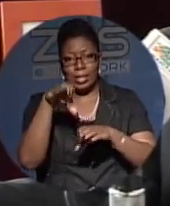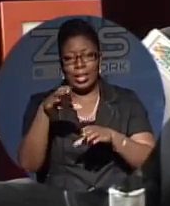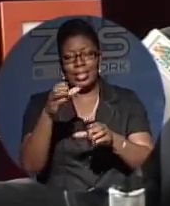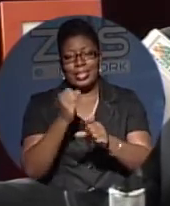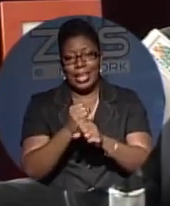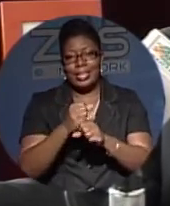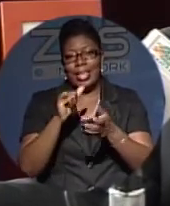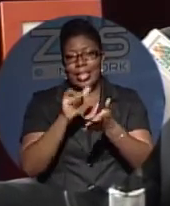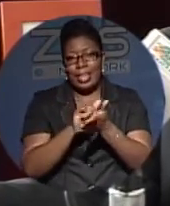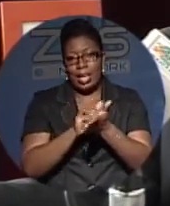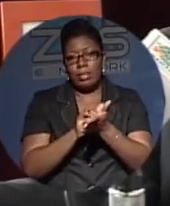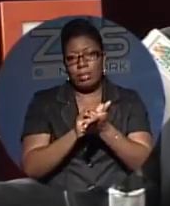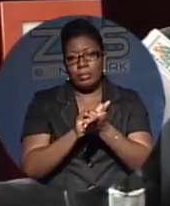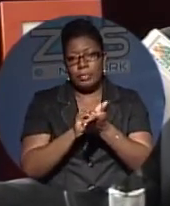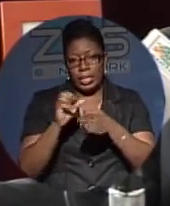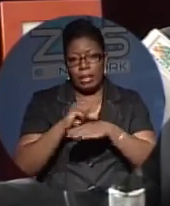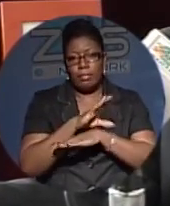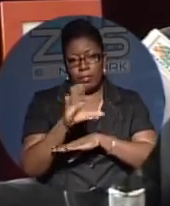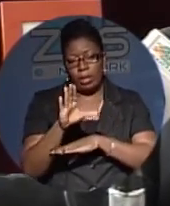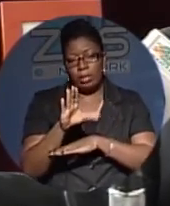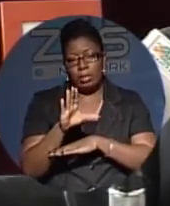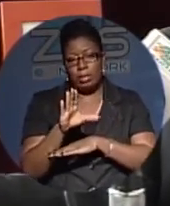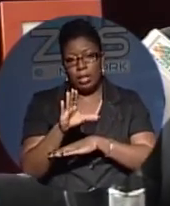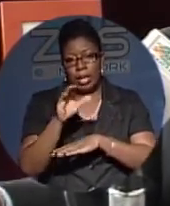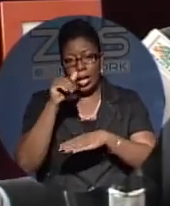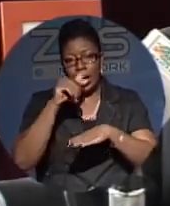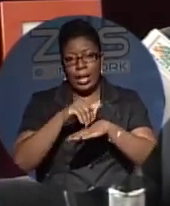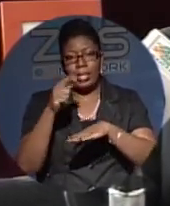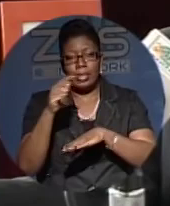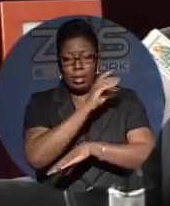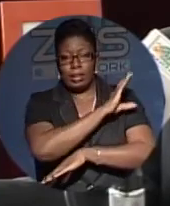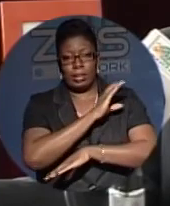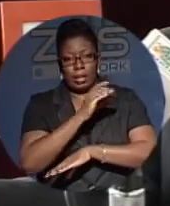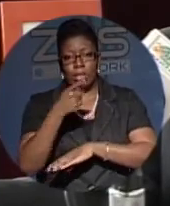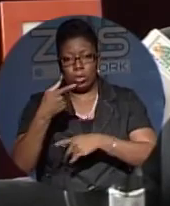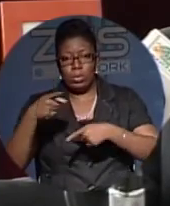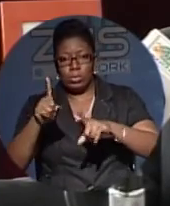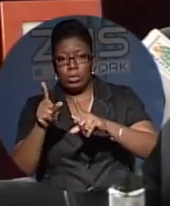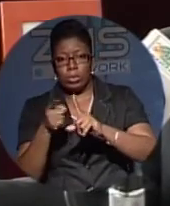advice and the treatment that you require in the clinic where you usually attend anyway.